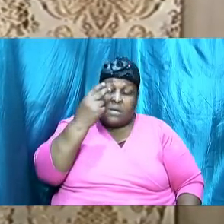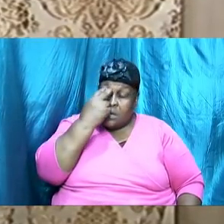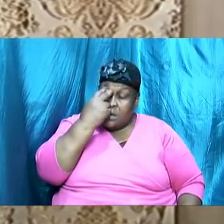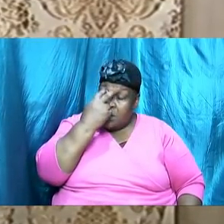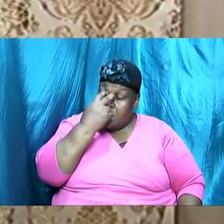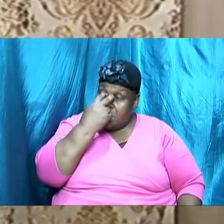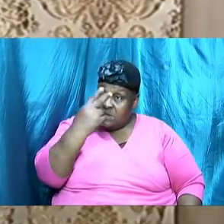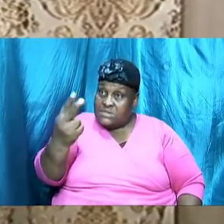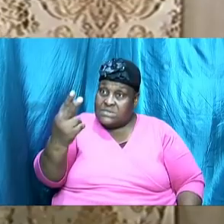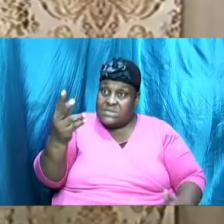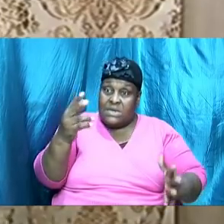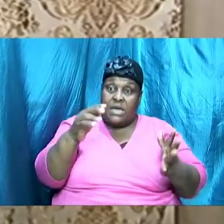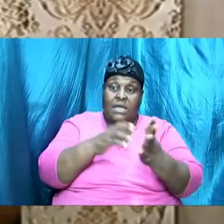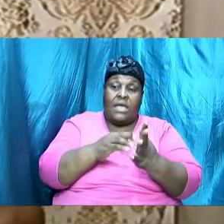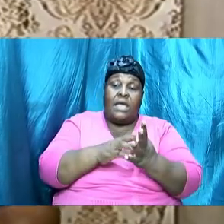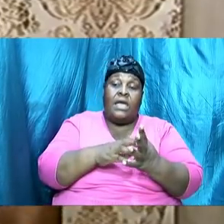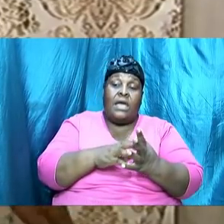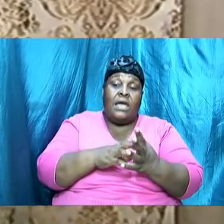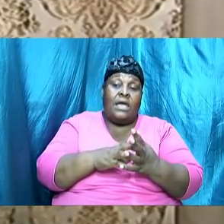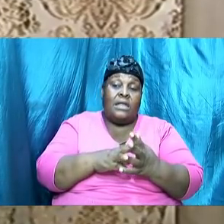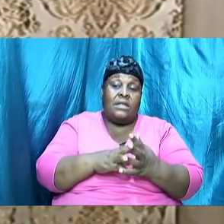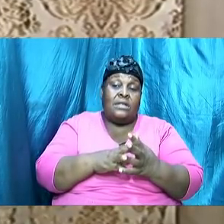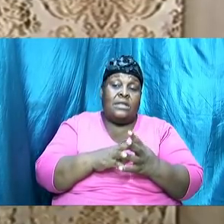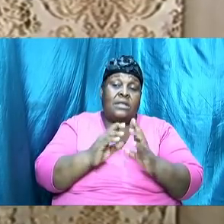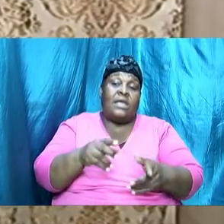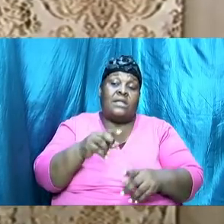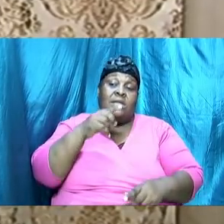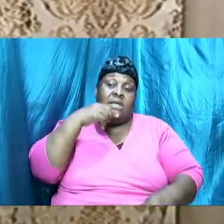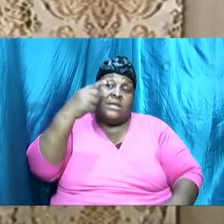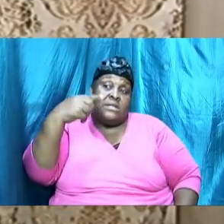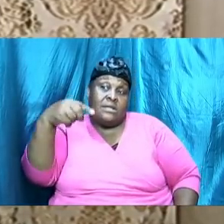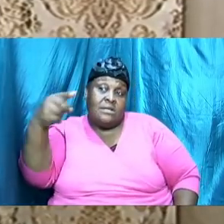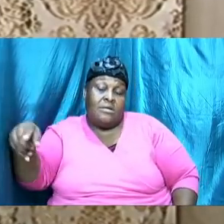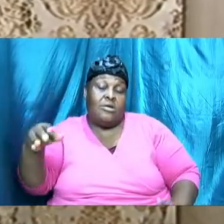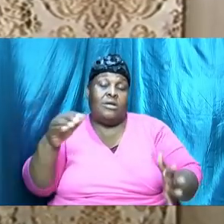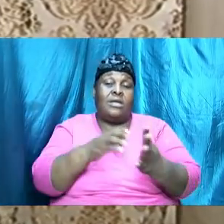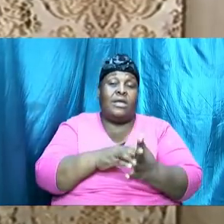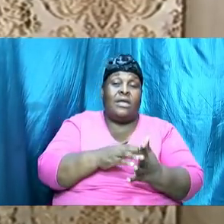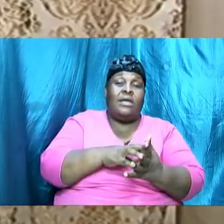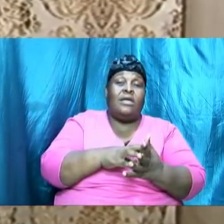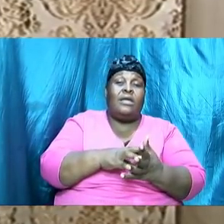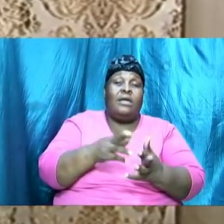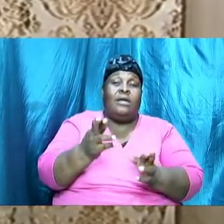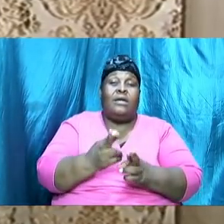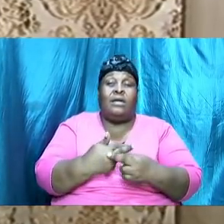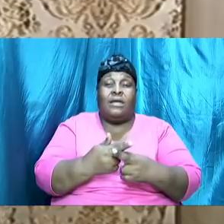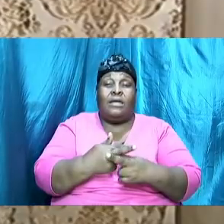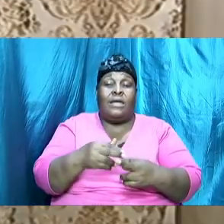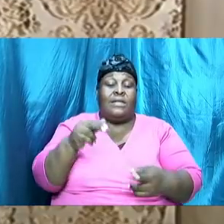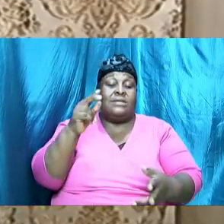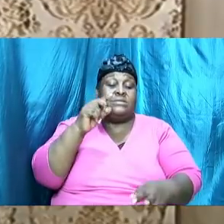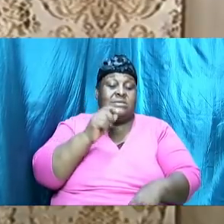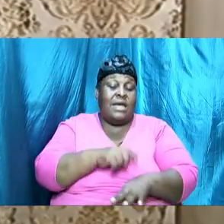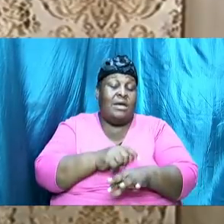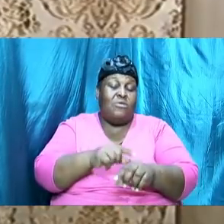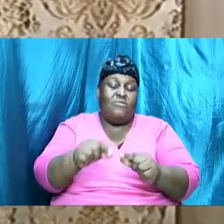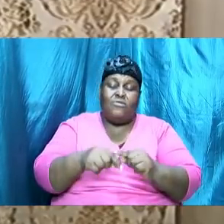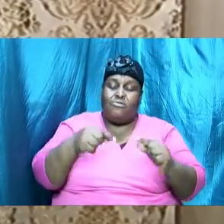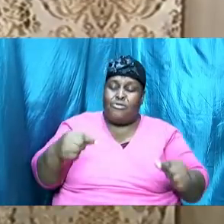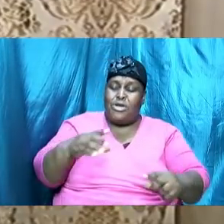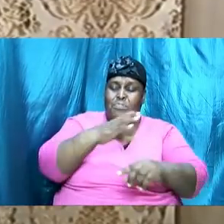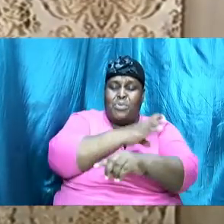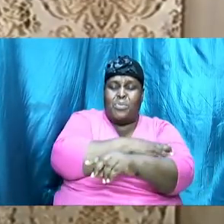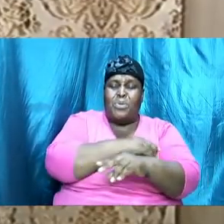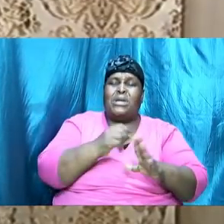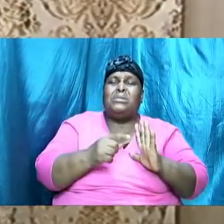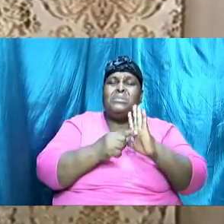or their speech or whatever it was they had it all restored and it was a time of great power and demonstration